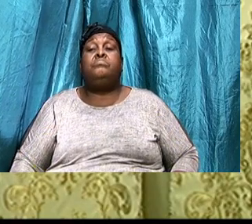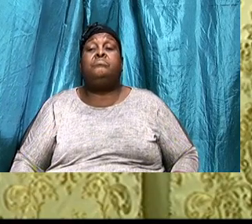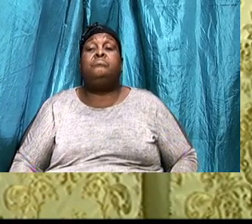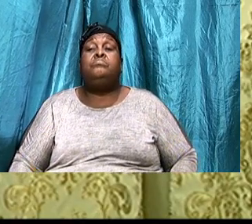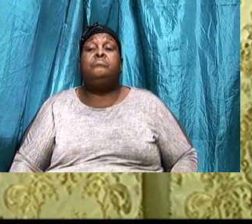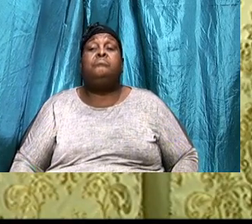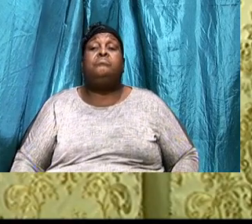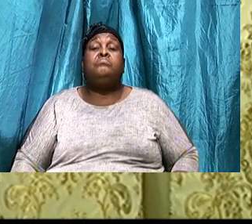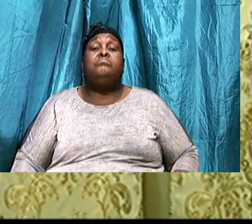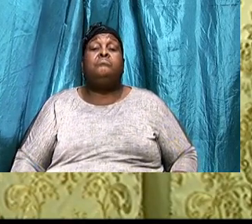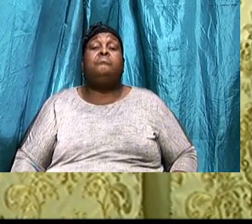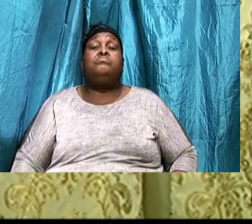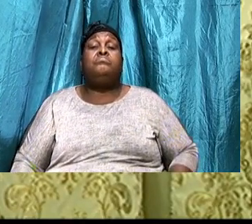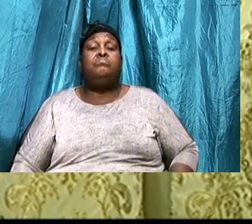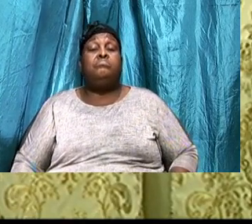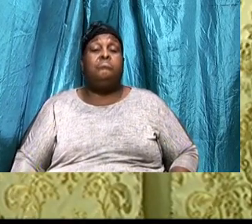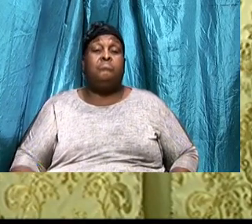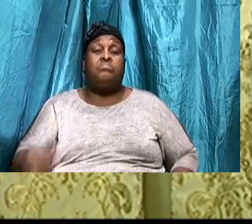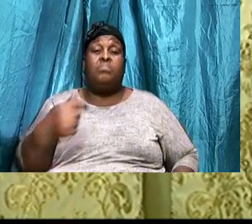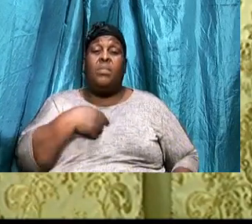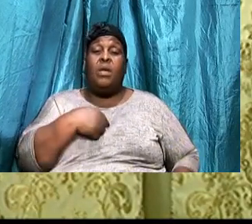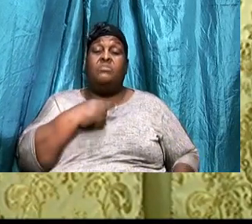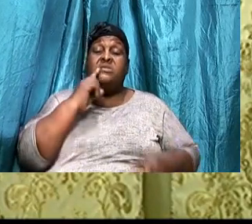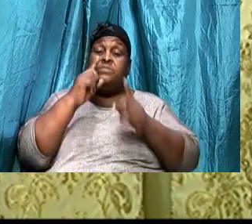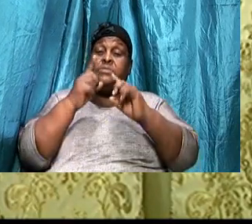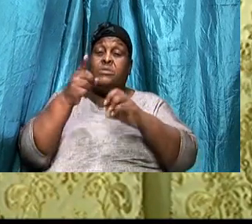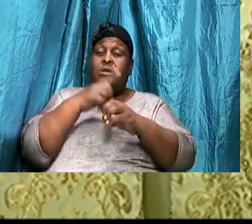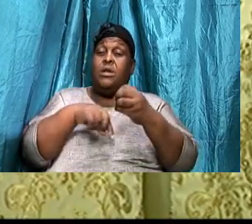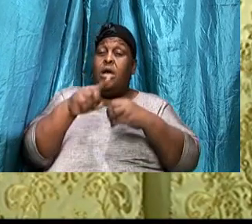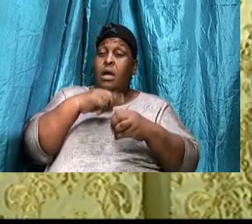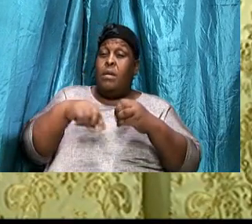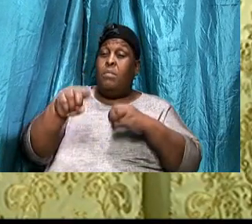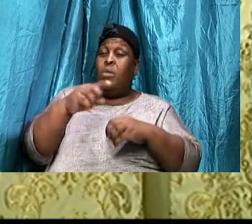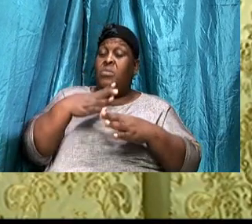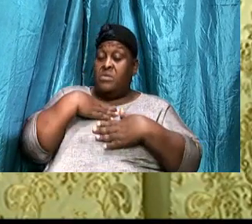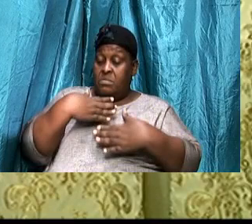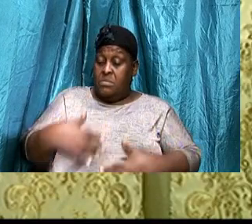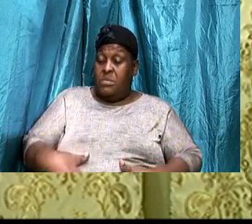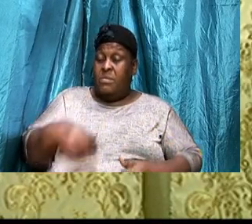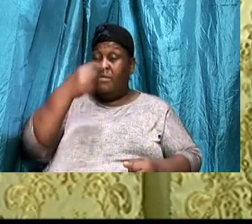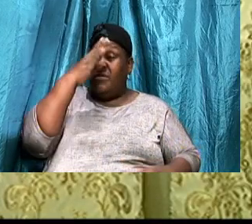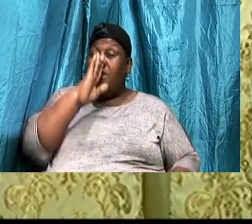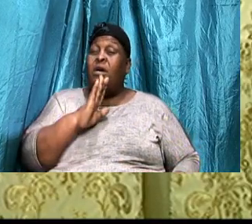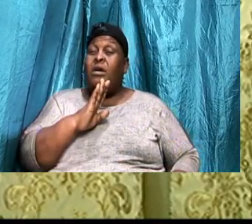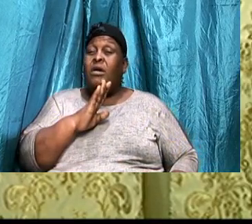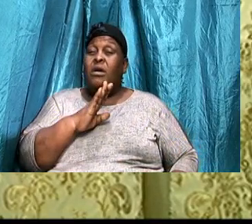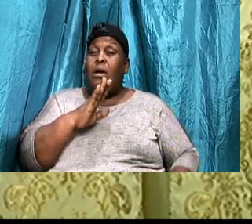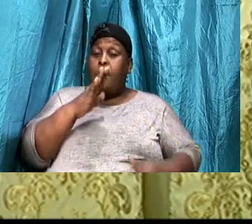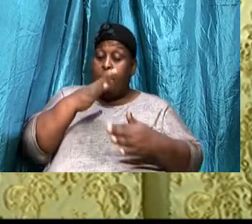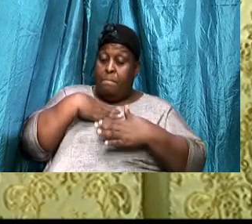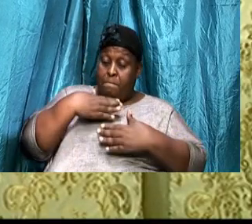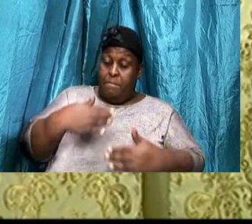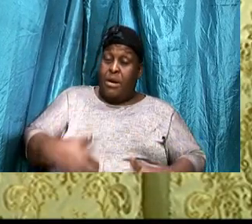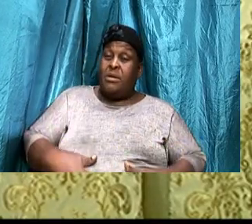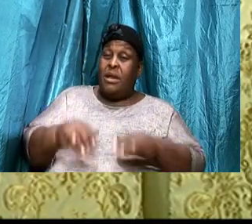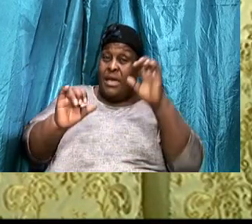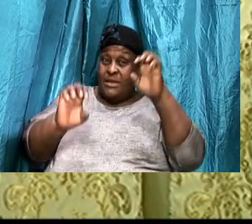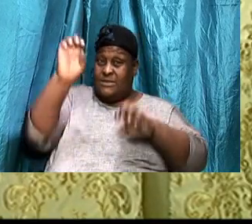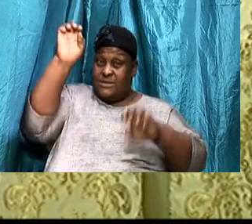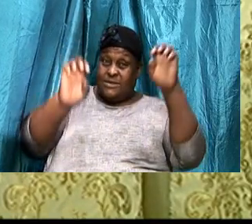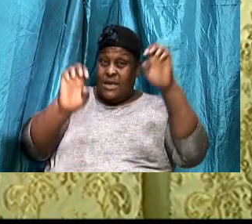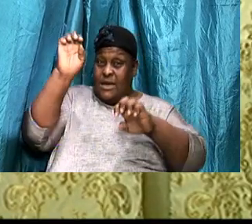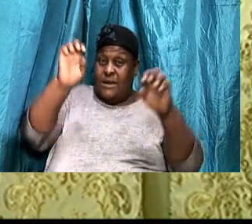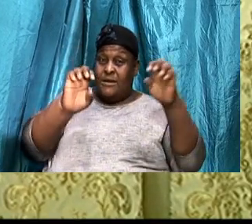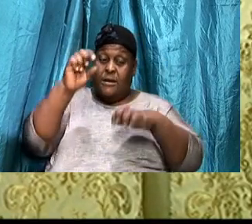I am talking about, The temple of the Lord, The Bible says, That bodily exercise, Profit little, But